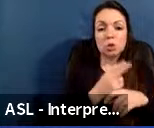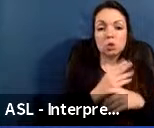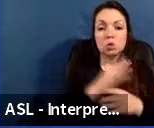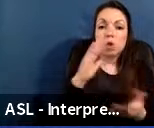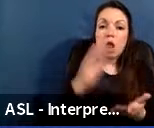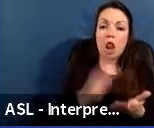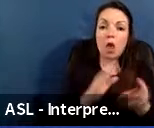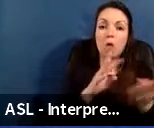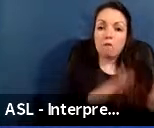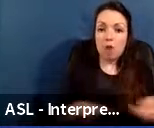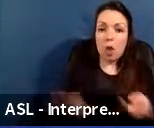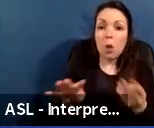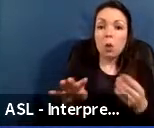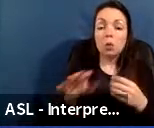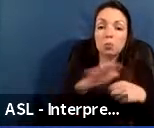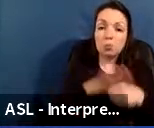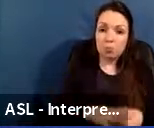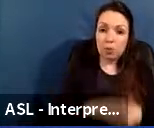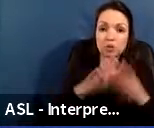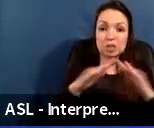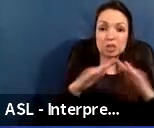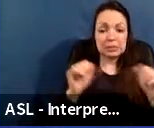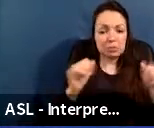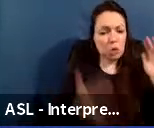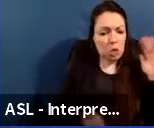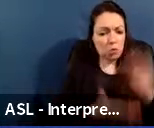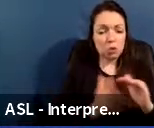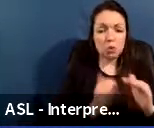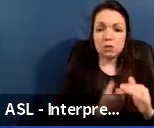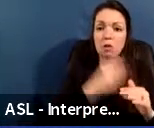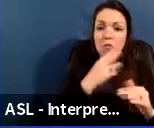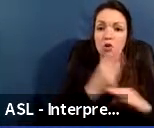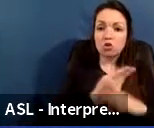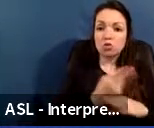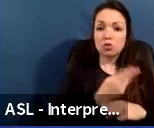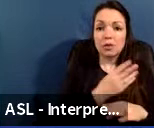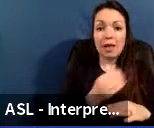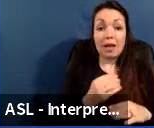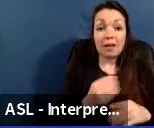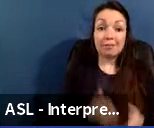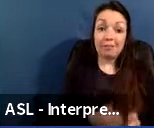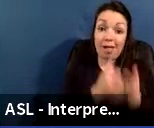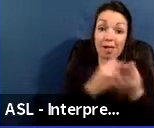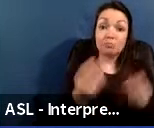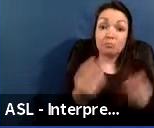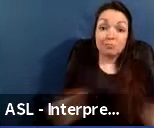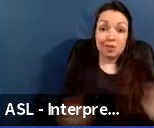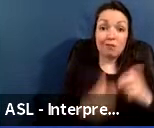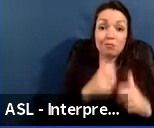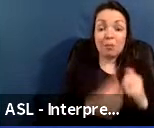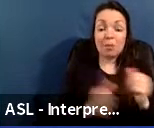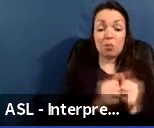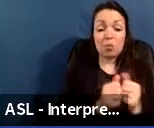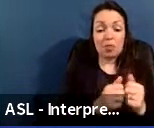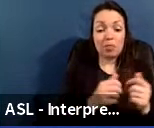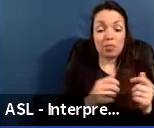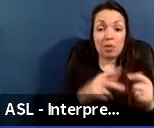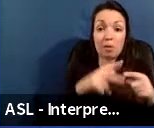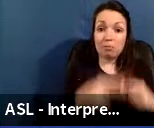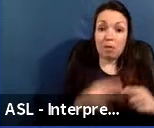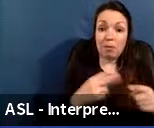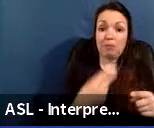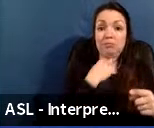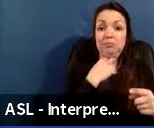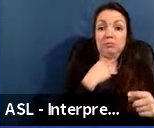-assisted toilets can help us reduce our water usage and alleviate plumbing backups. Renovations provide